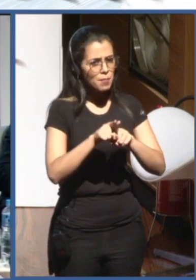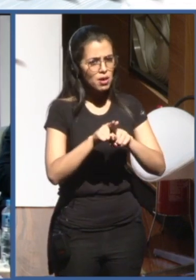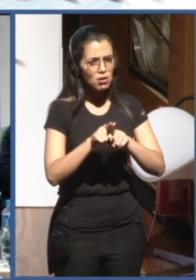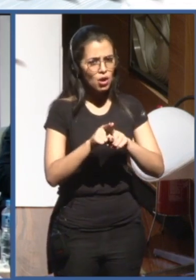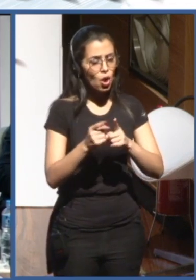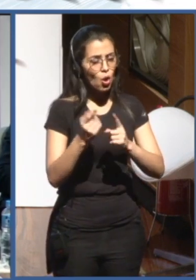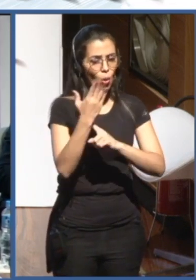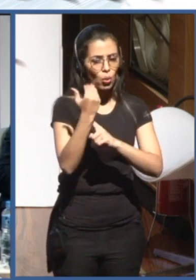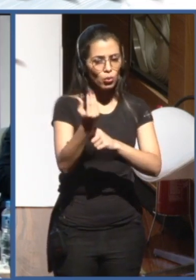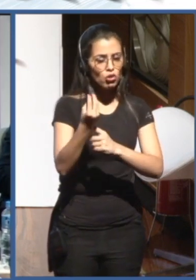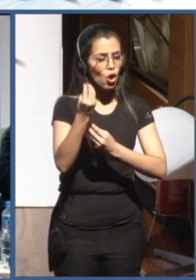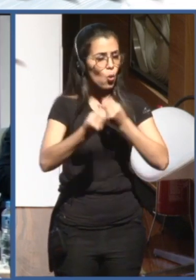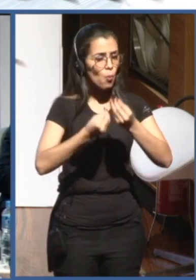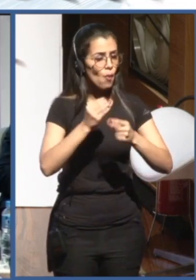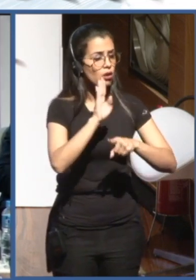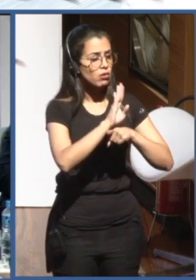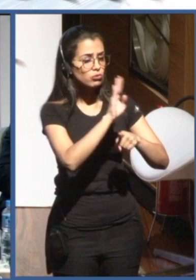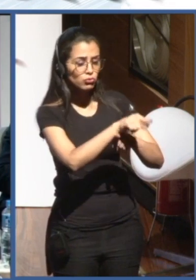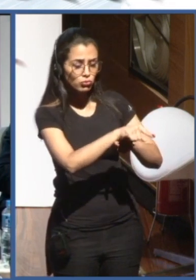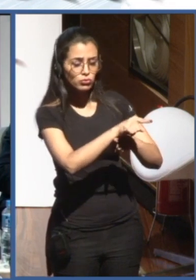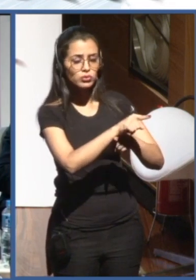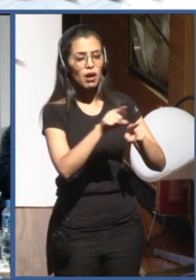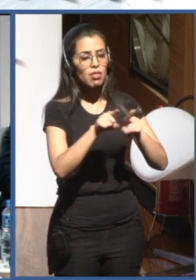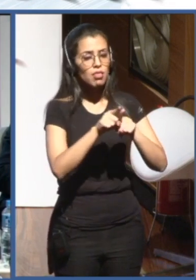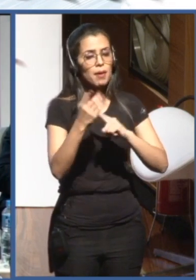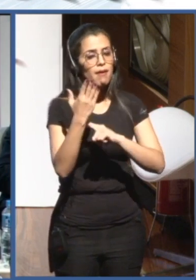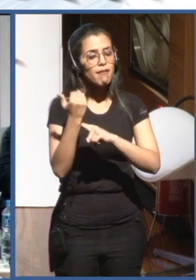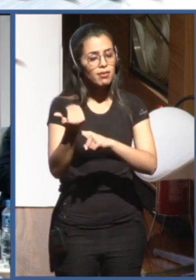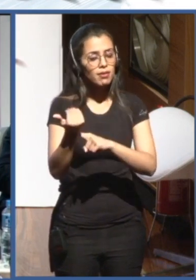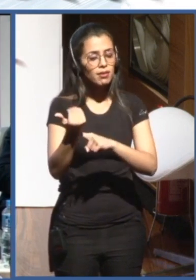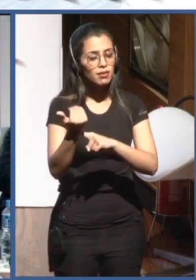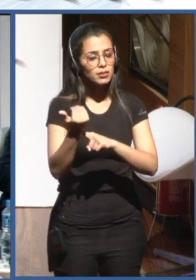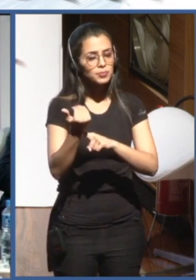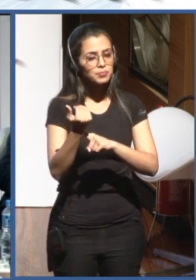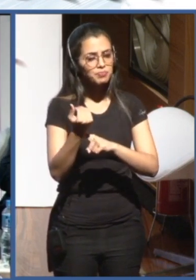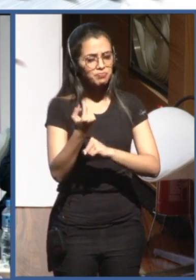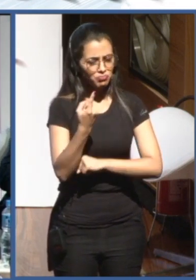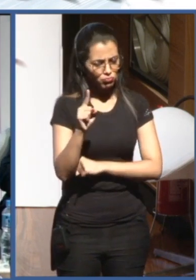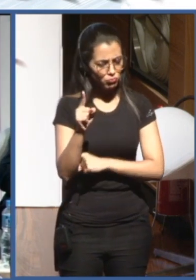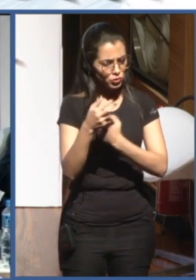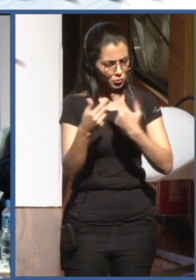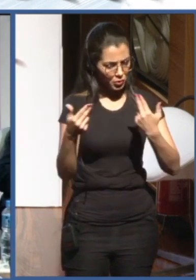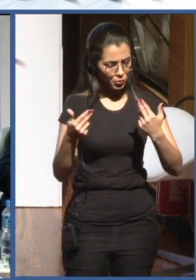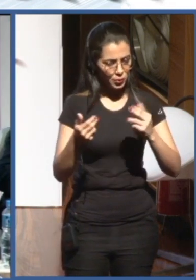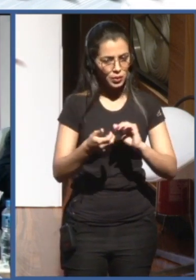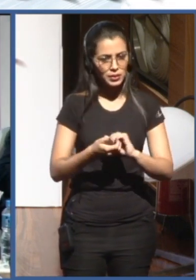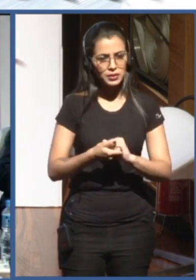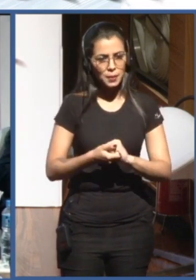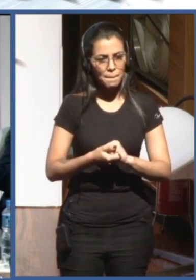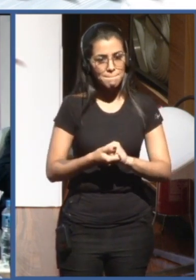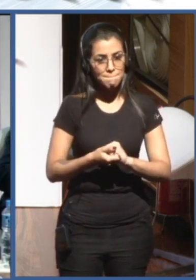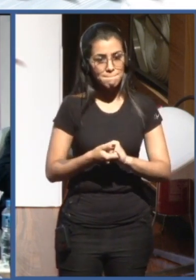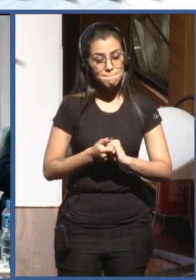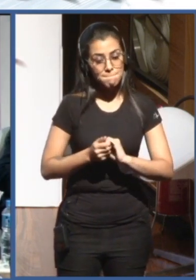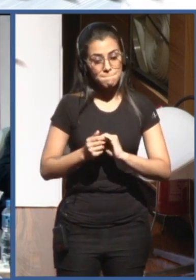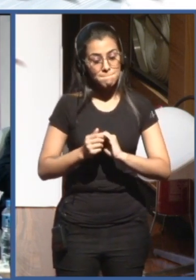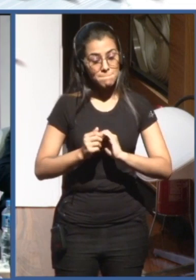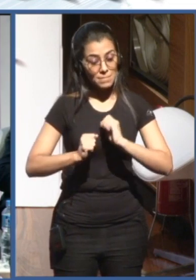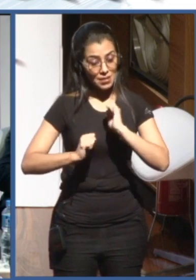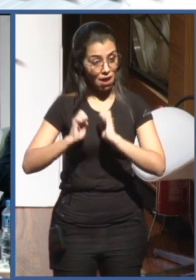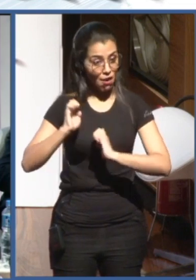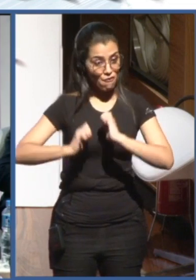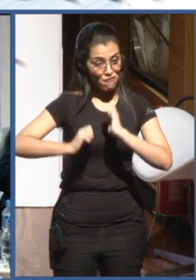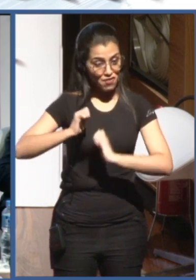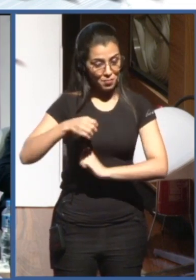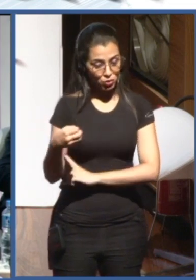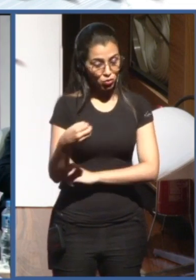scaling up. And the last one, you know, is the innovation factory. That's the title we have, which is for startups to